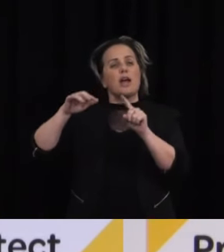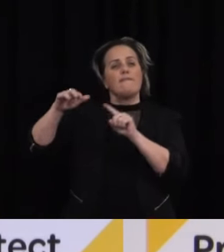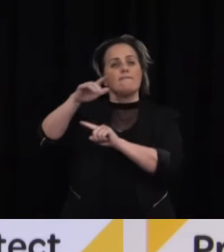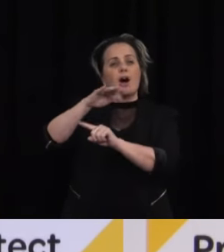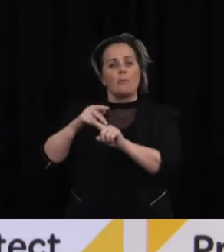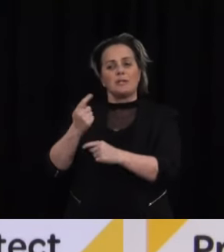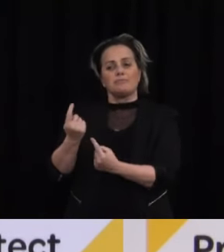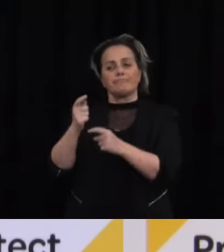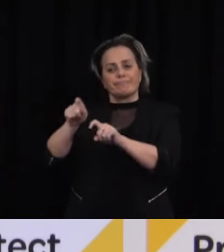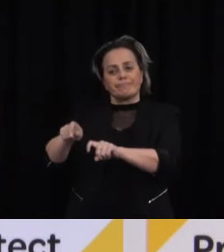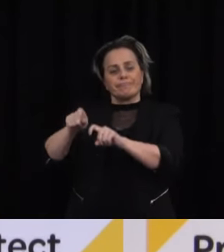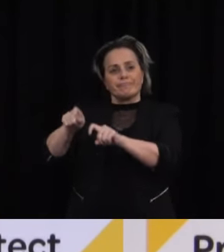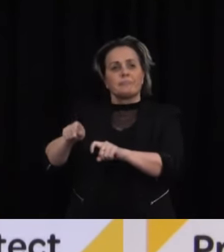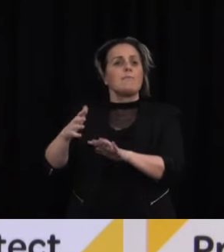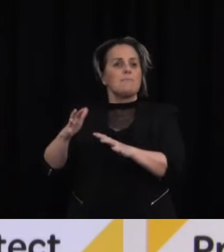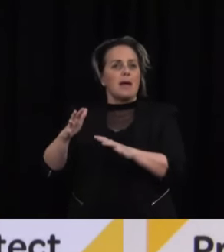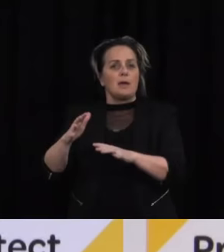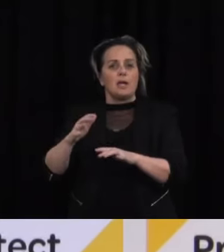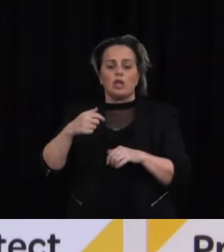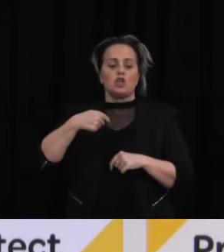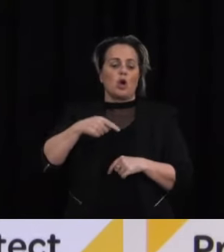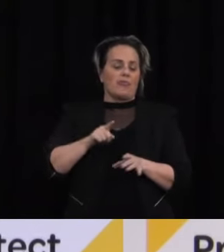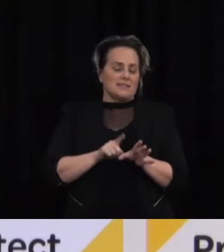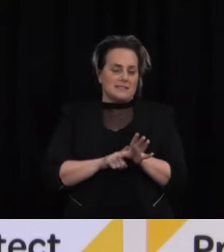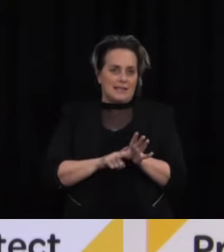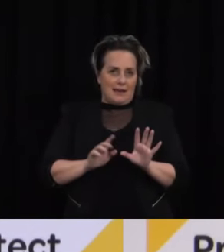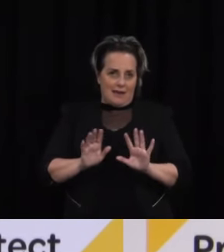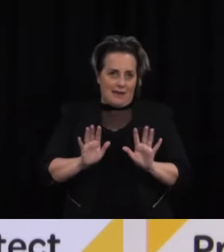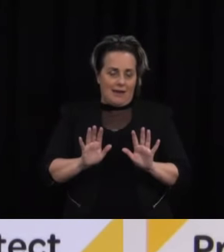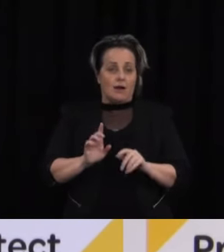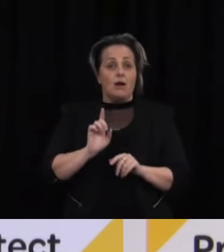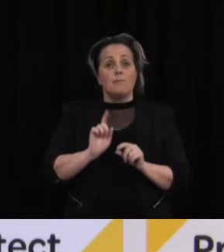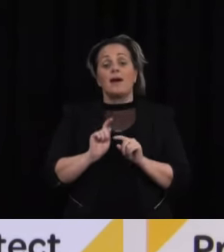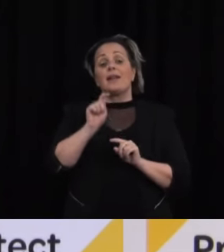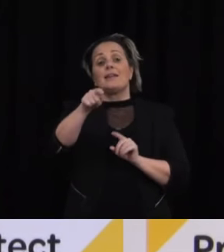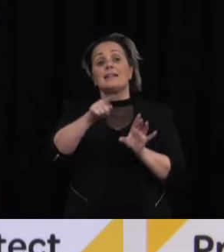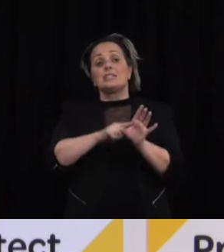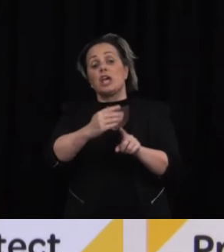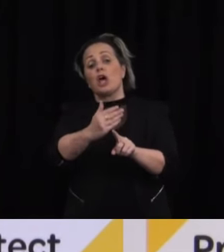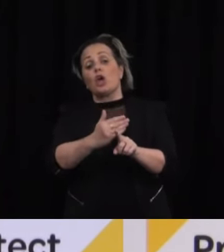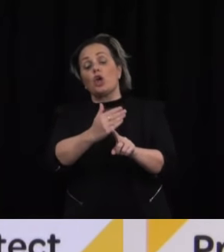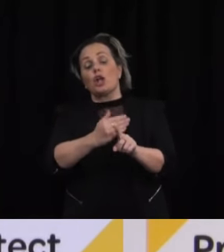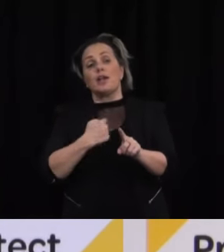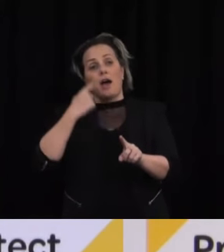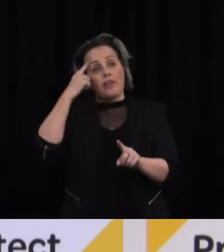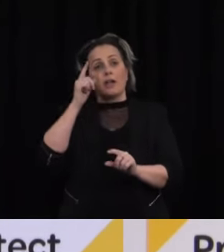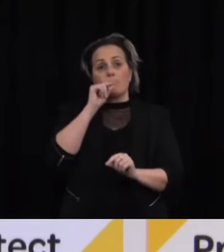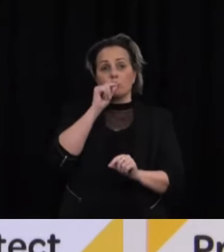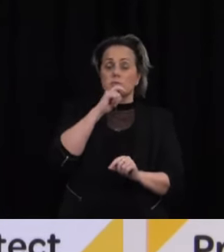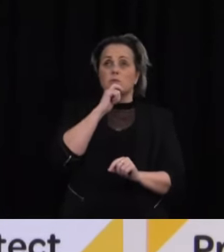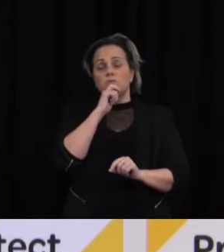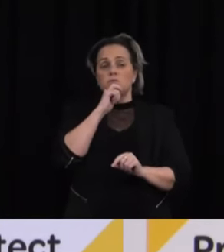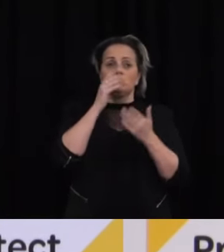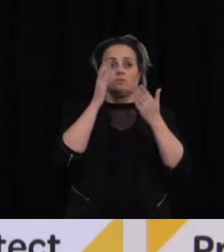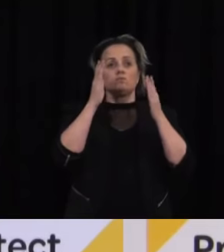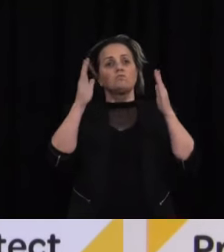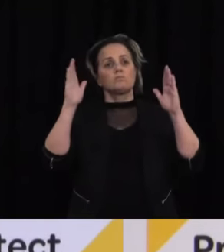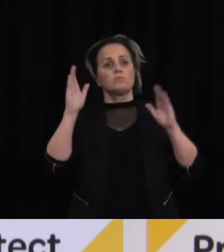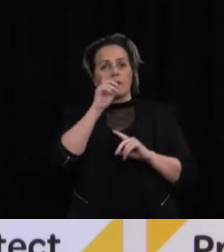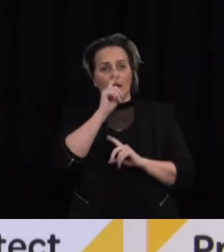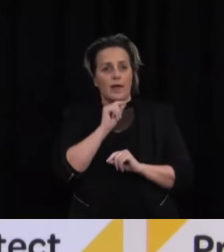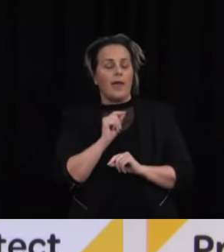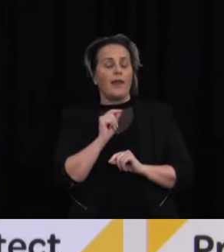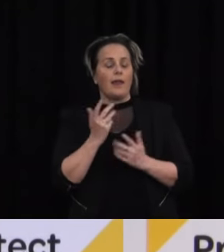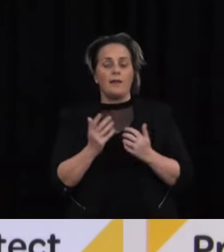MIQ environments. That's not going to happen this side of Christmas, I don't think, but early in the new year I think those sorts of possibilities will become more feasible